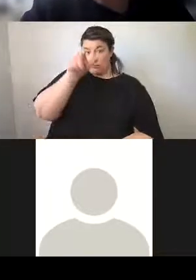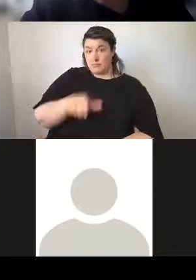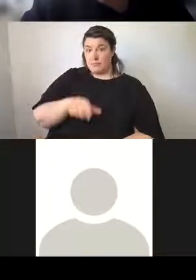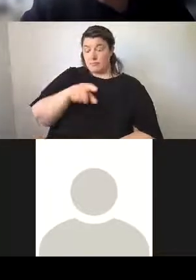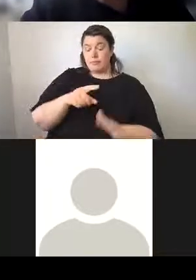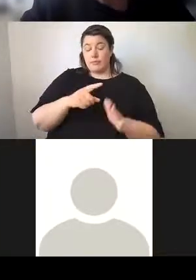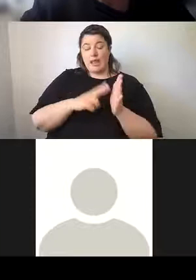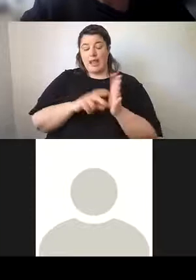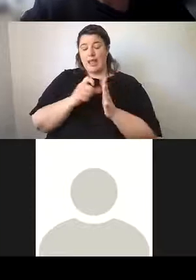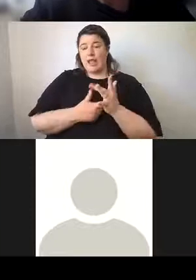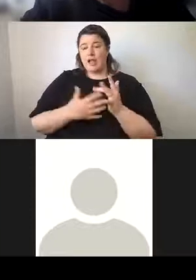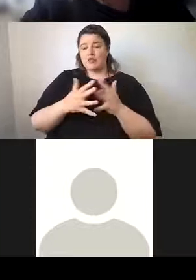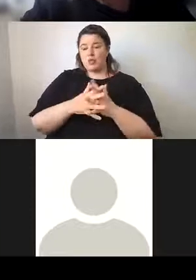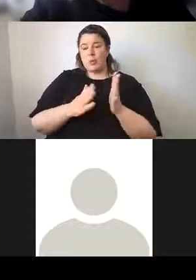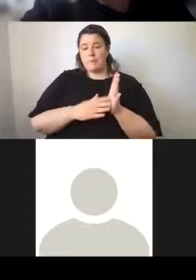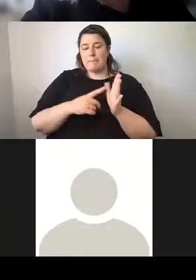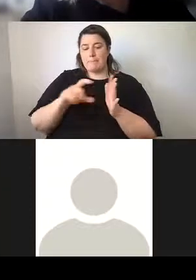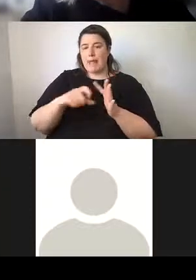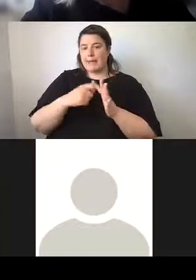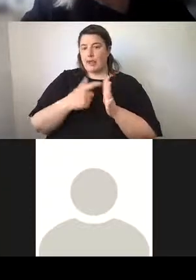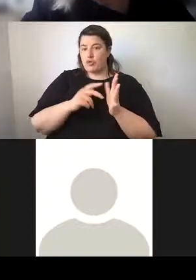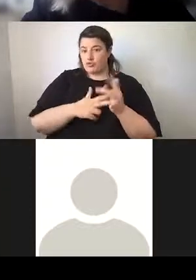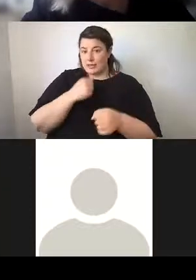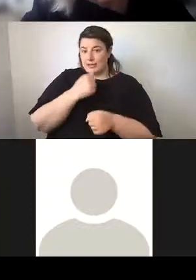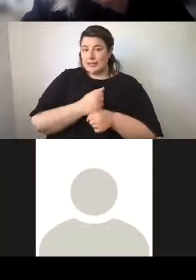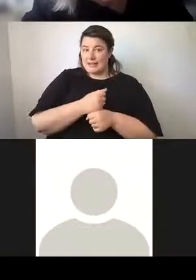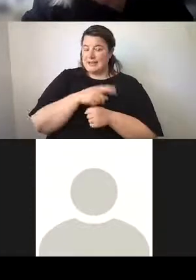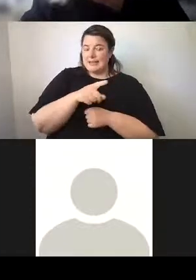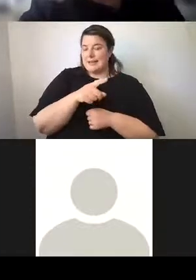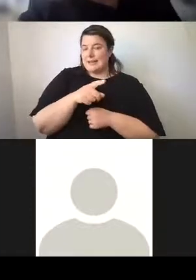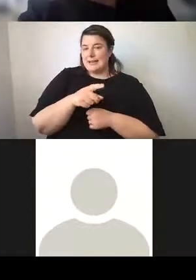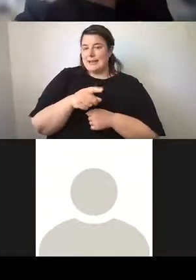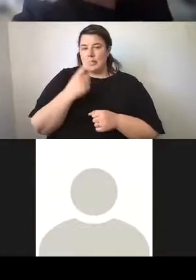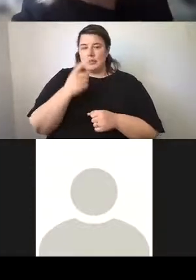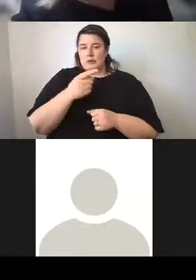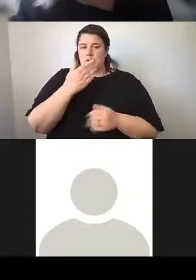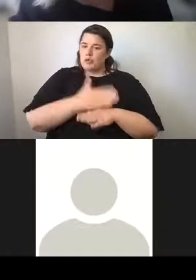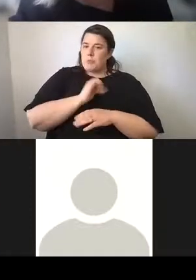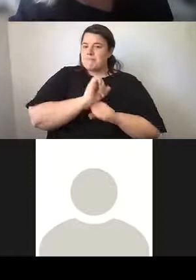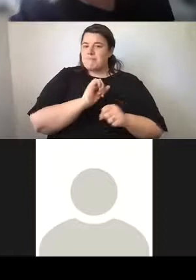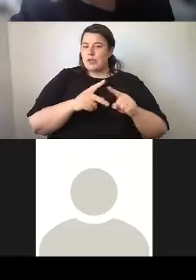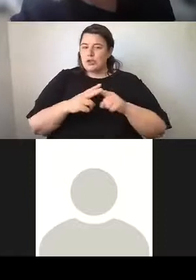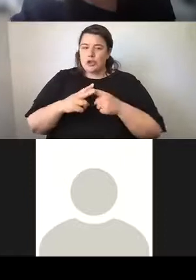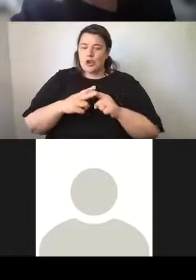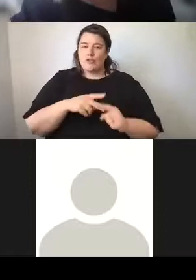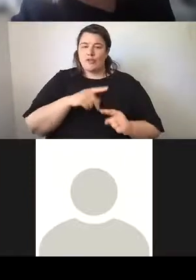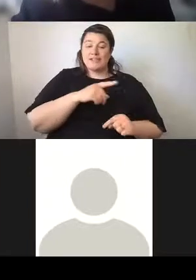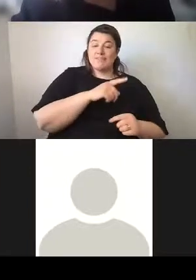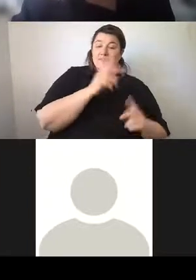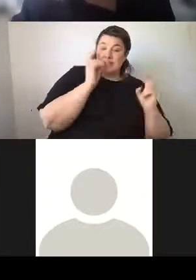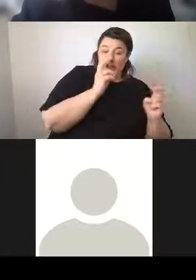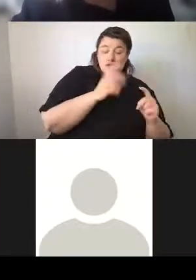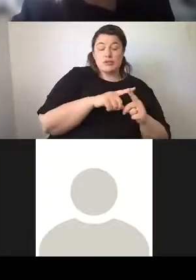Makarink. He is the whiz that services all of the clocks from Central Station to the Town Hall